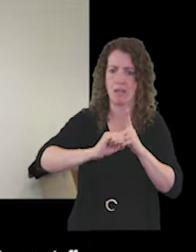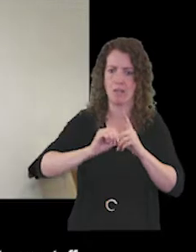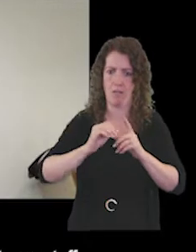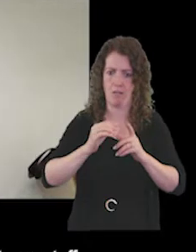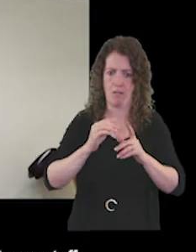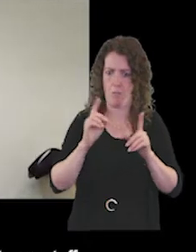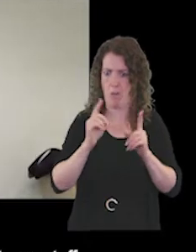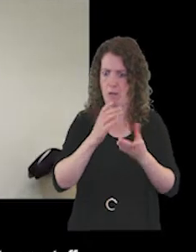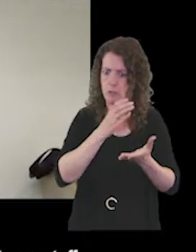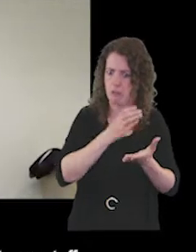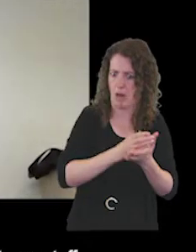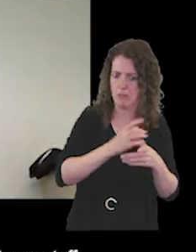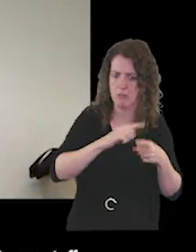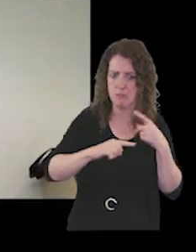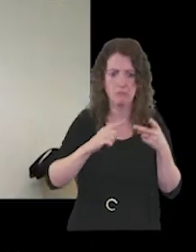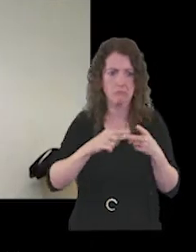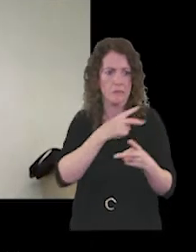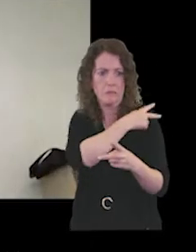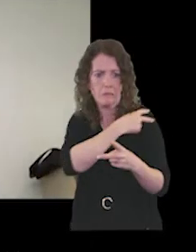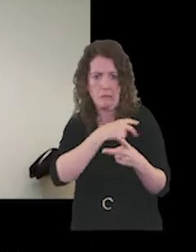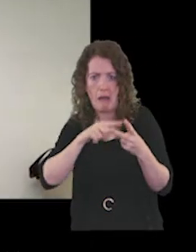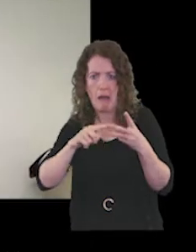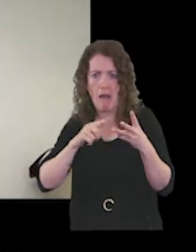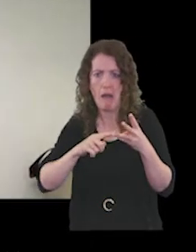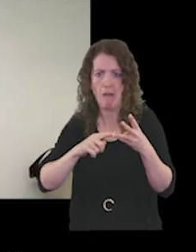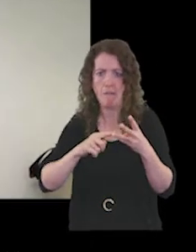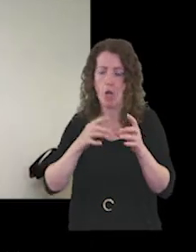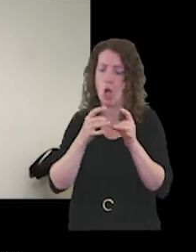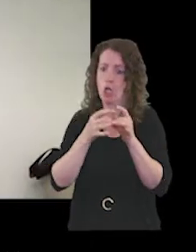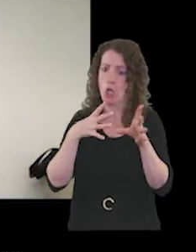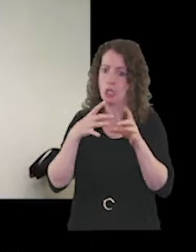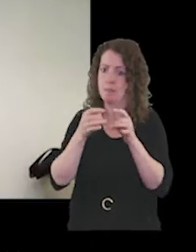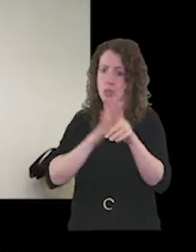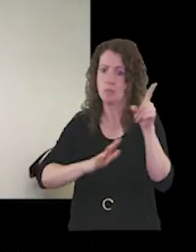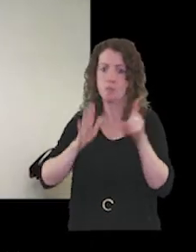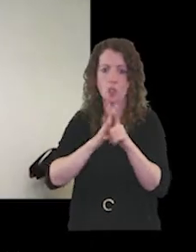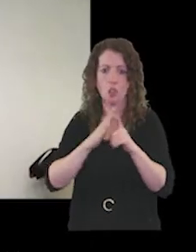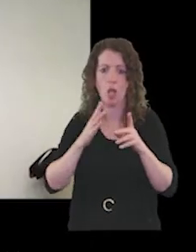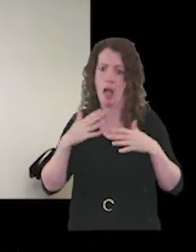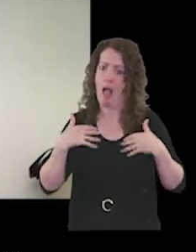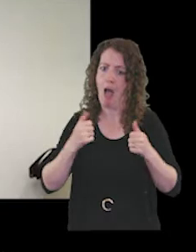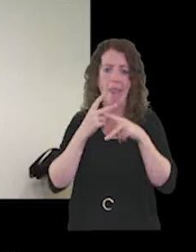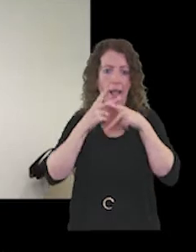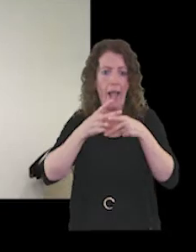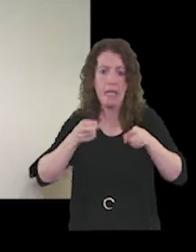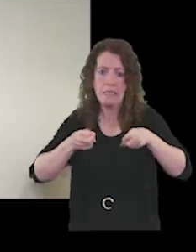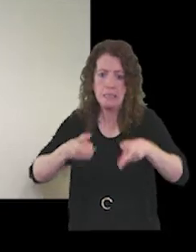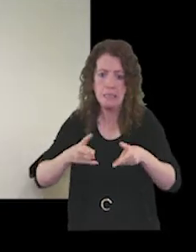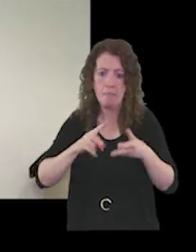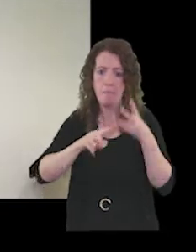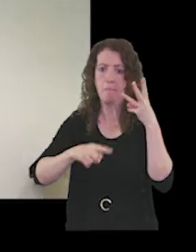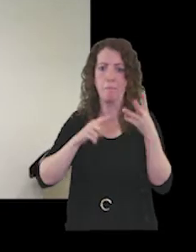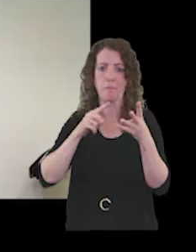staff, the Nottingham and Nottinghamshire health and care system, and indeed on those who use our services.